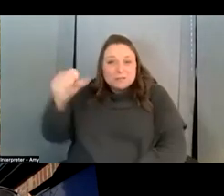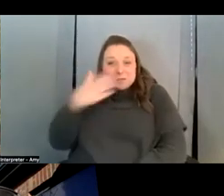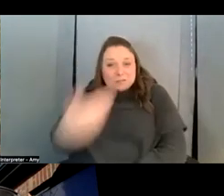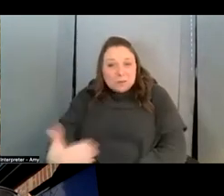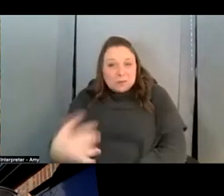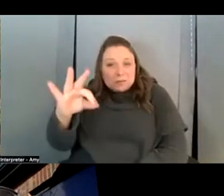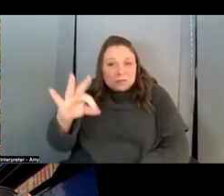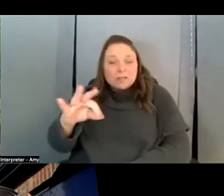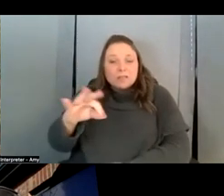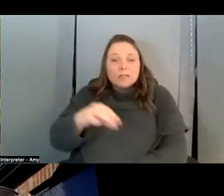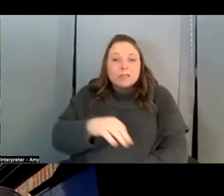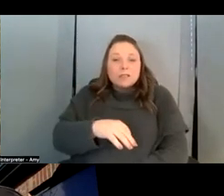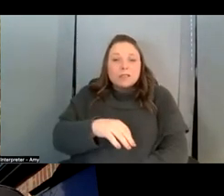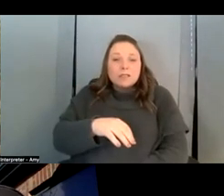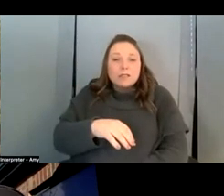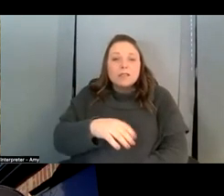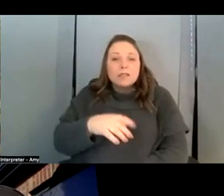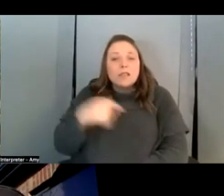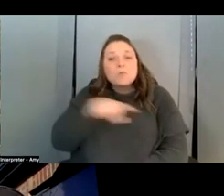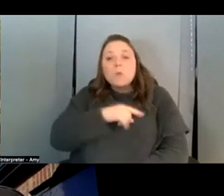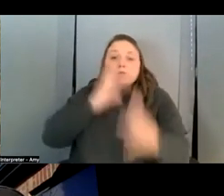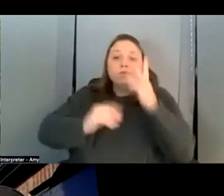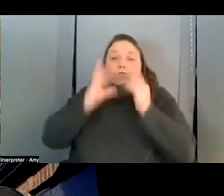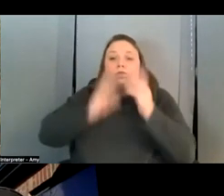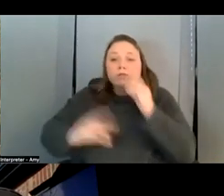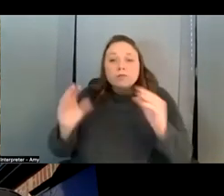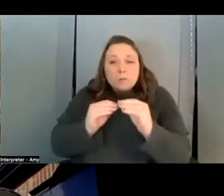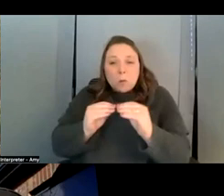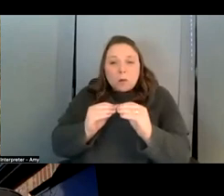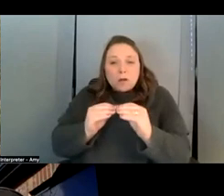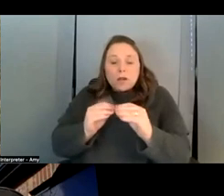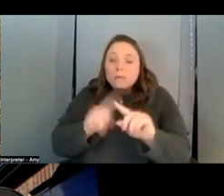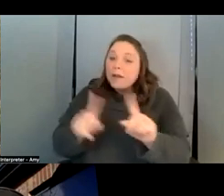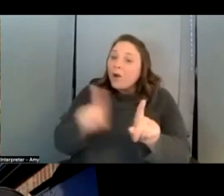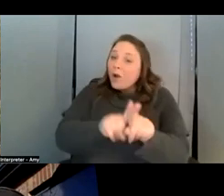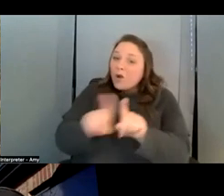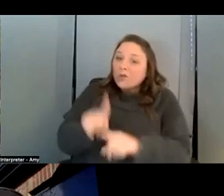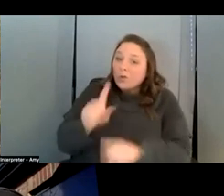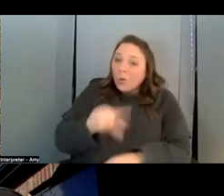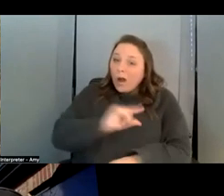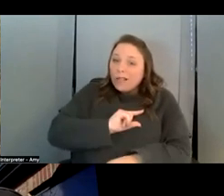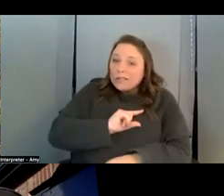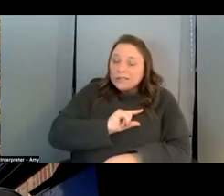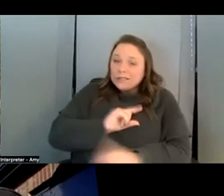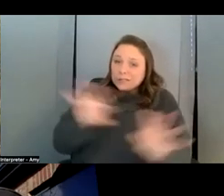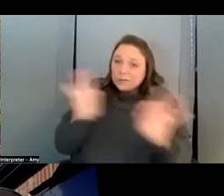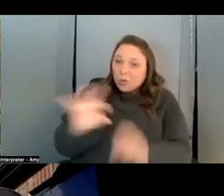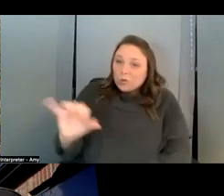experience is better the quality matters the quality matters um